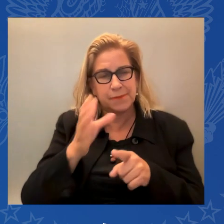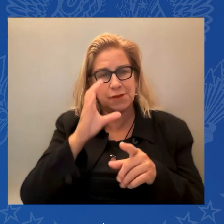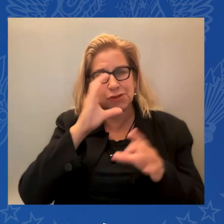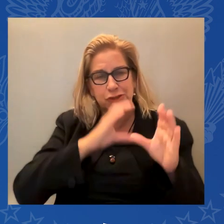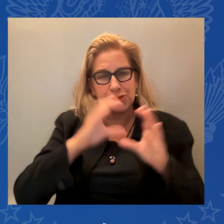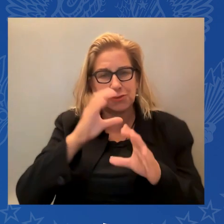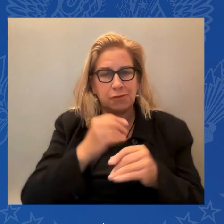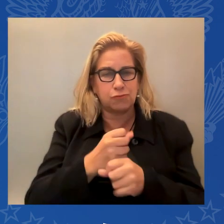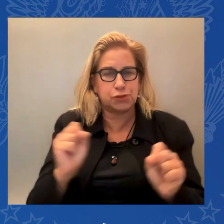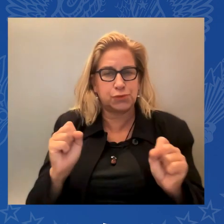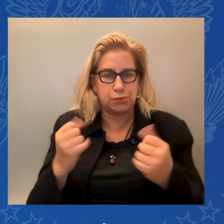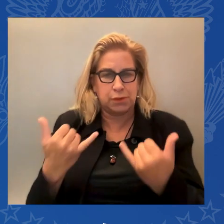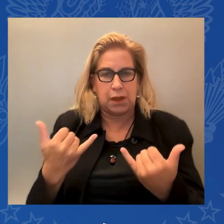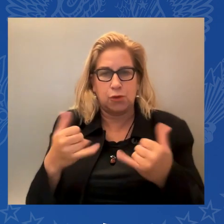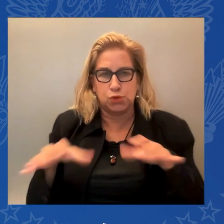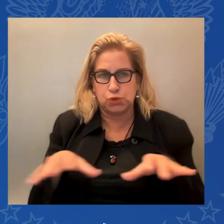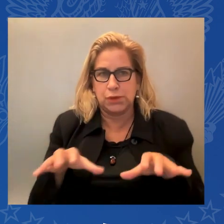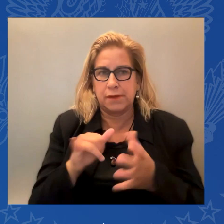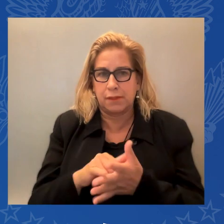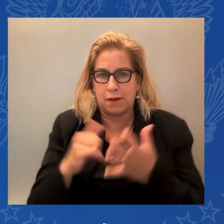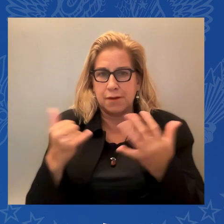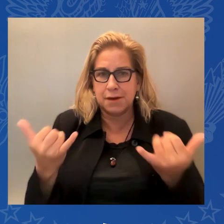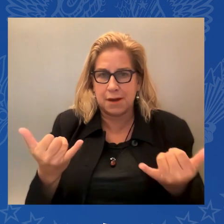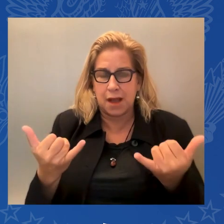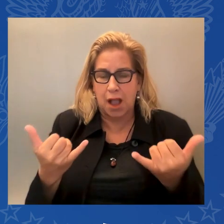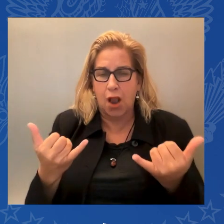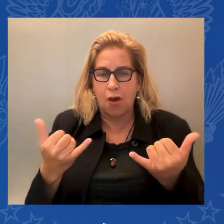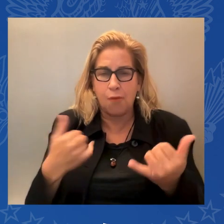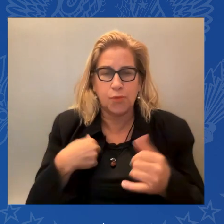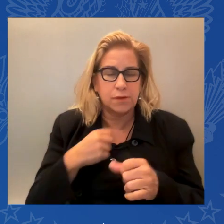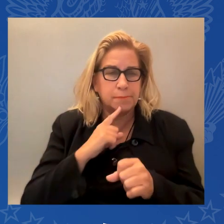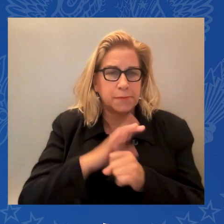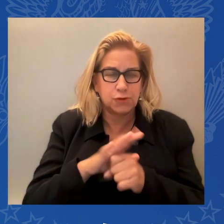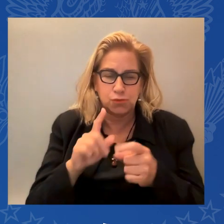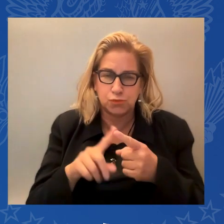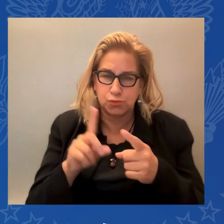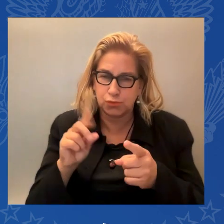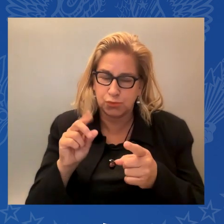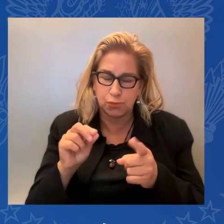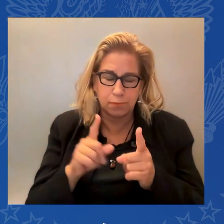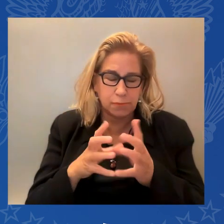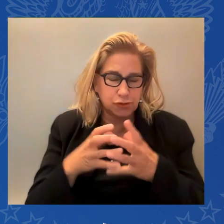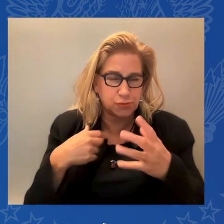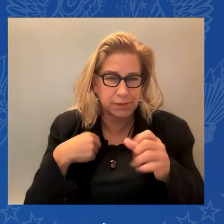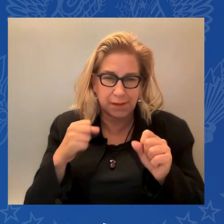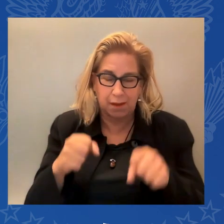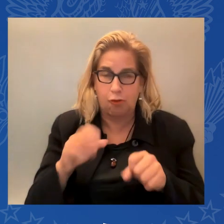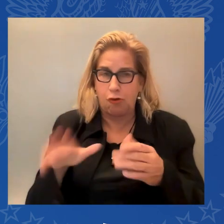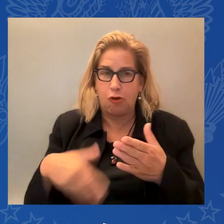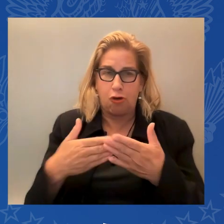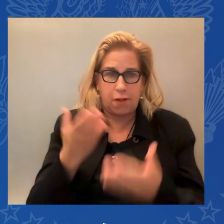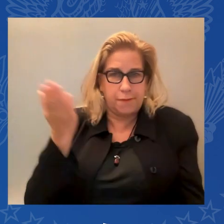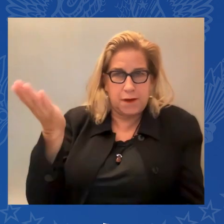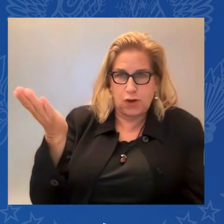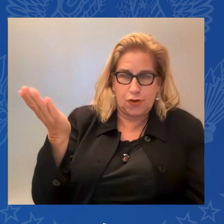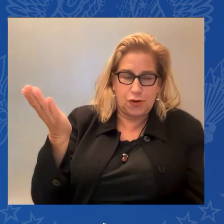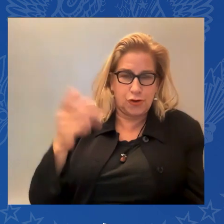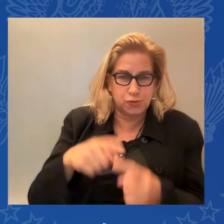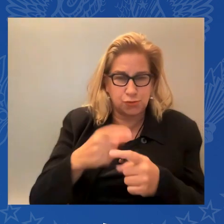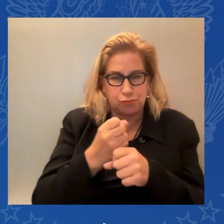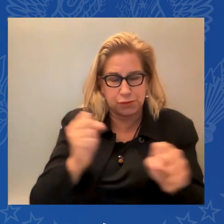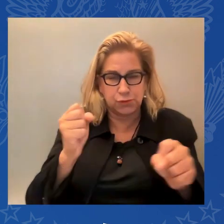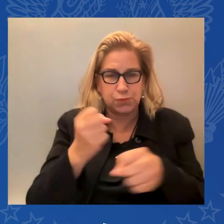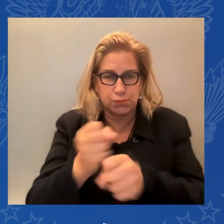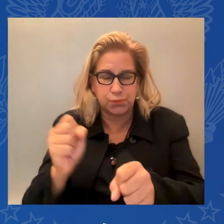Jill and I also want to thank you for being here today. You reflect the best our nation has to offer, public